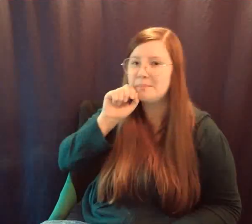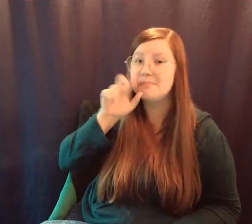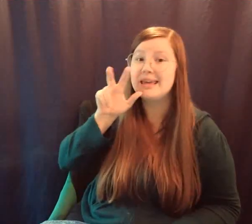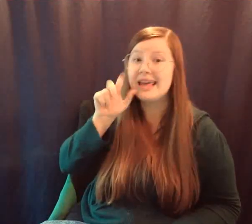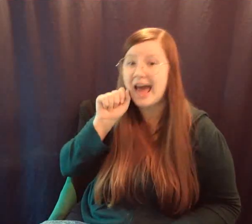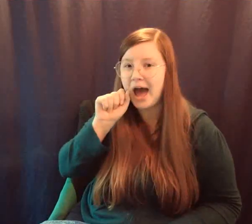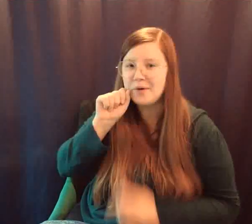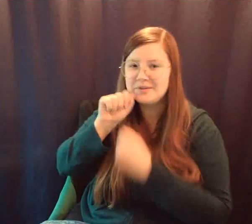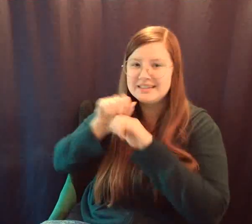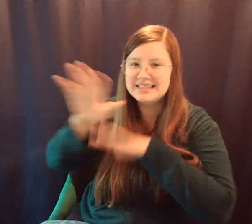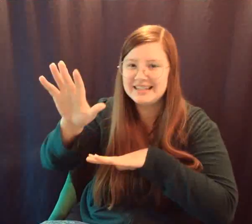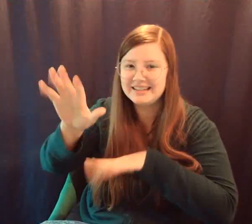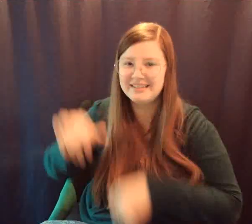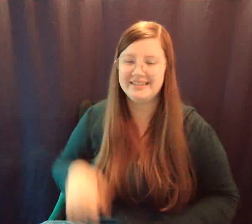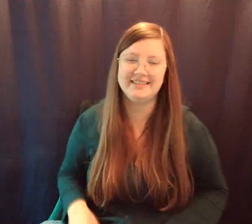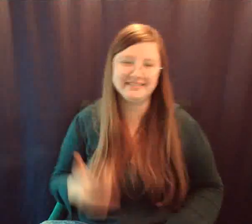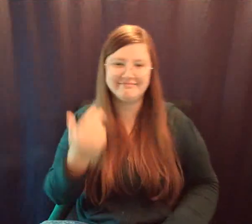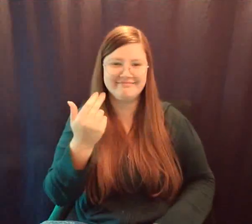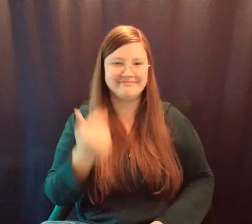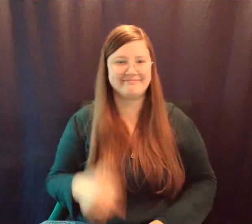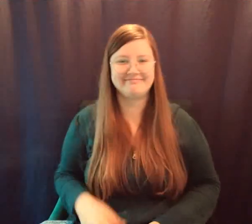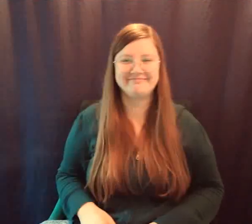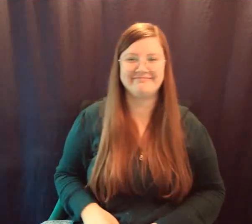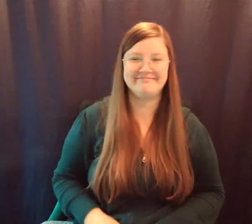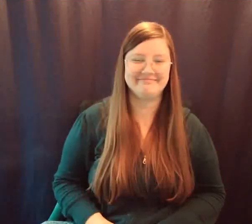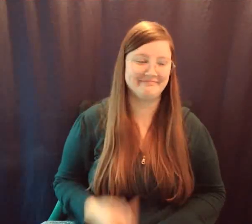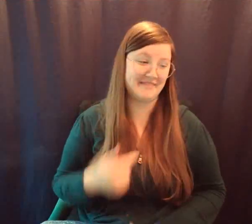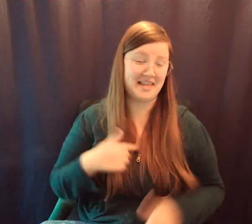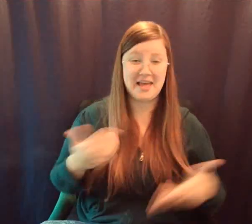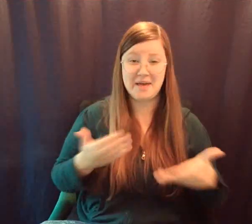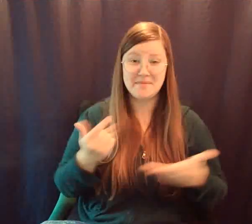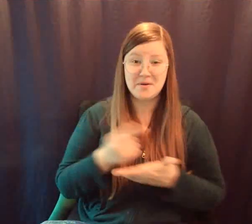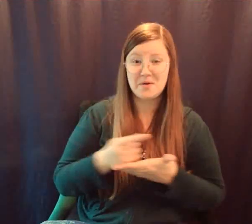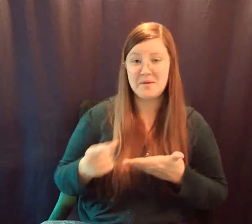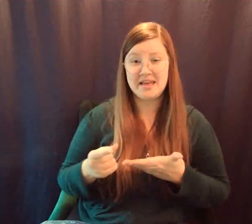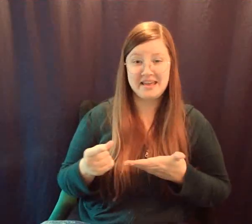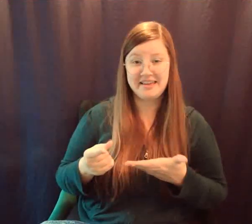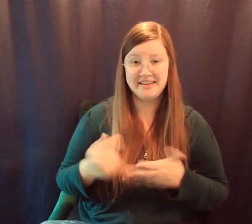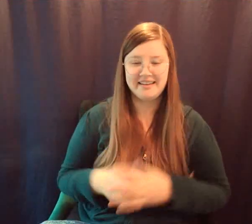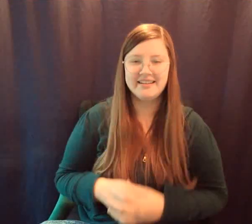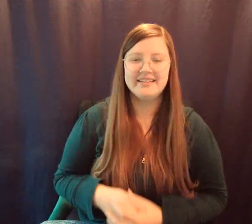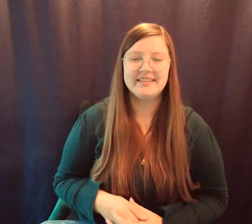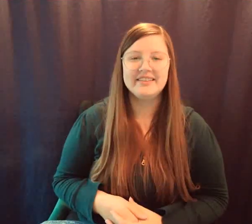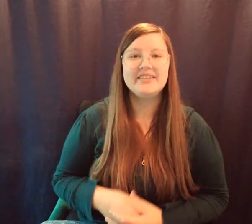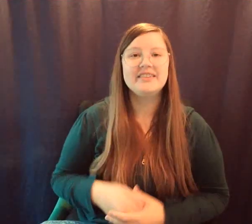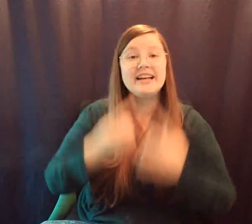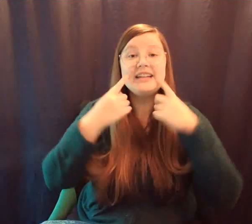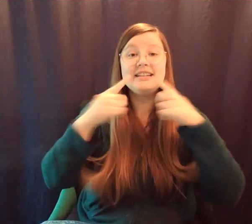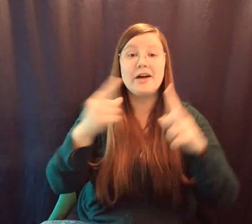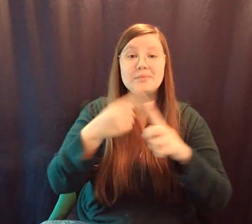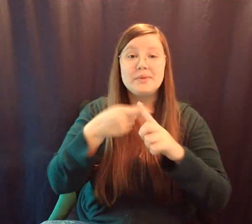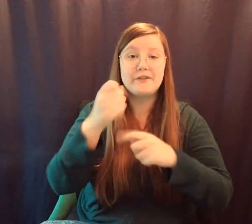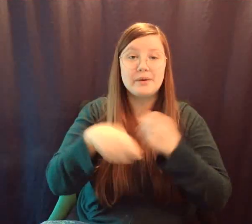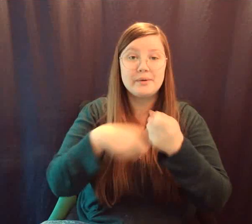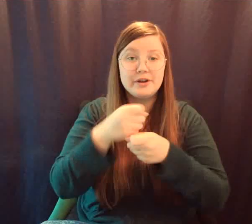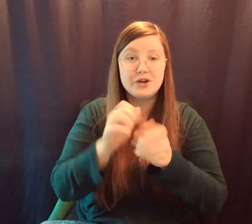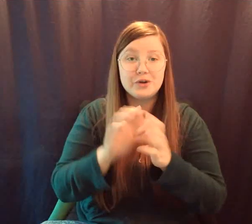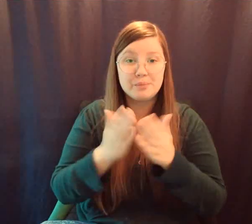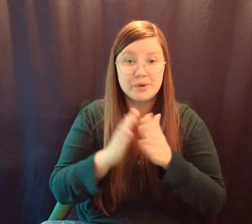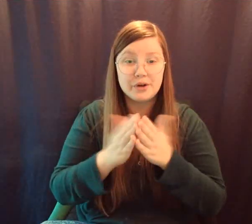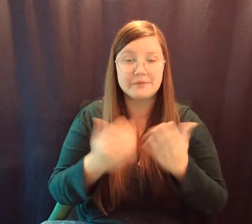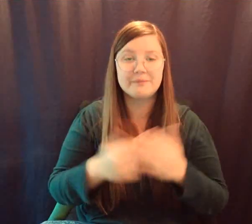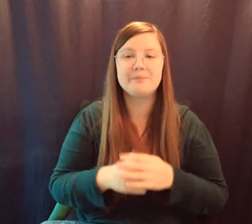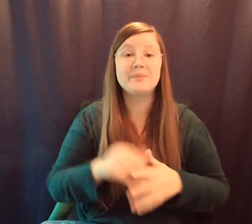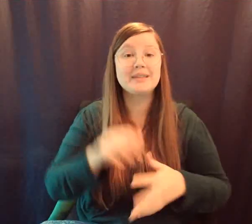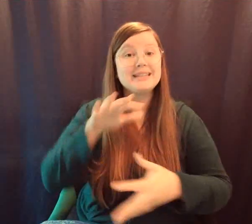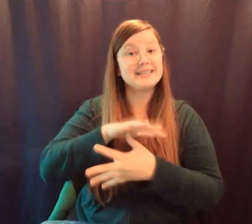A meownton. Yep, a meownton. I'll be here all week. Here's an announcement from yearbook. Seniors, your